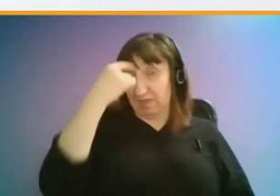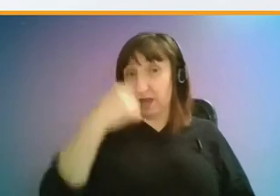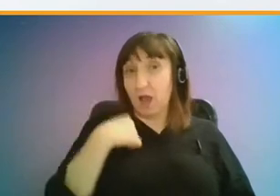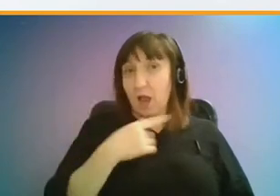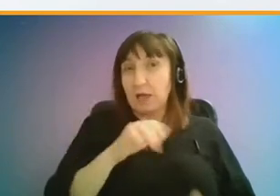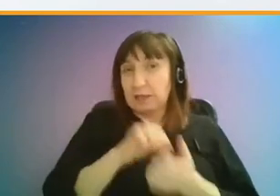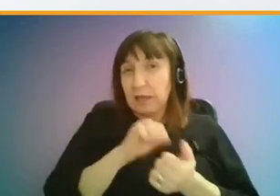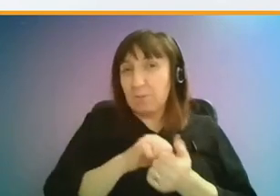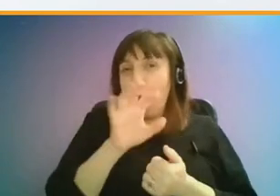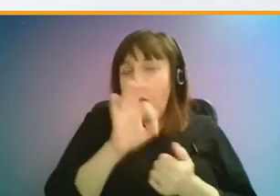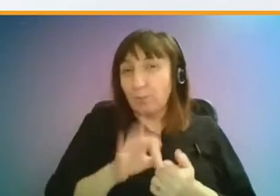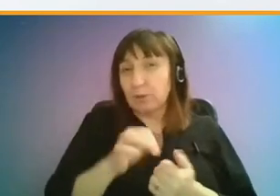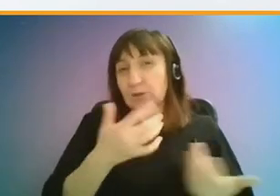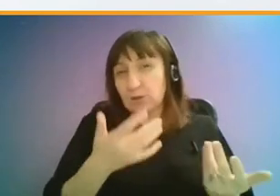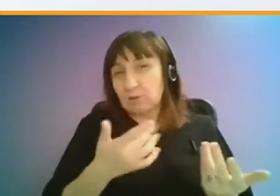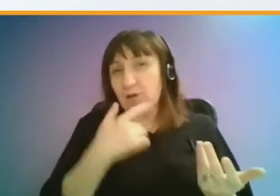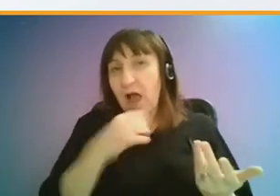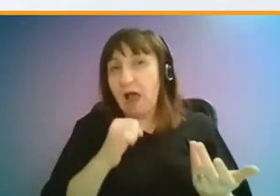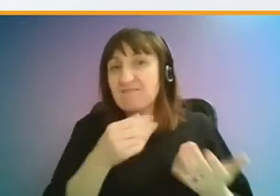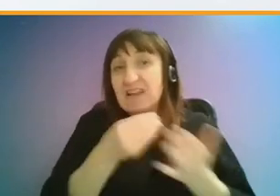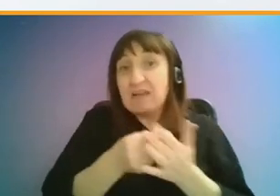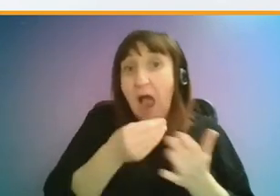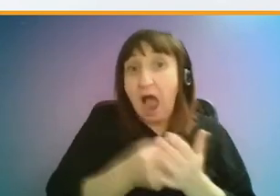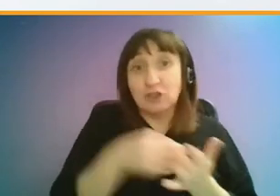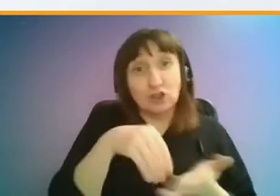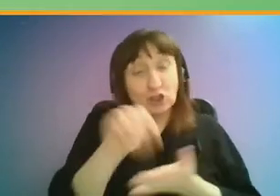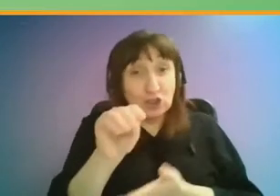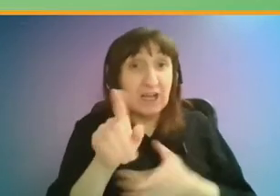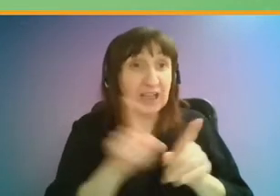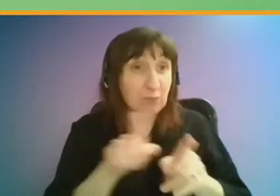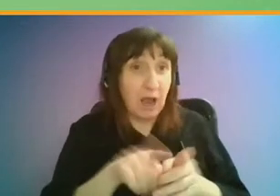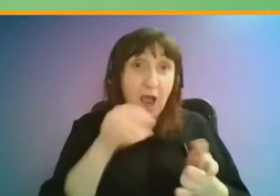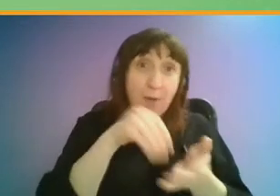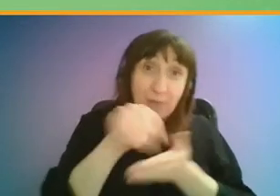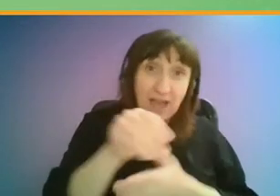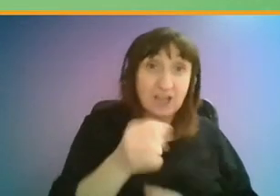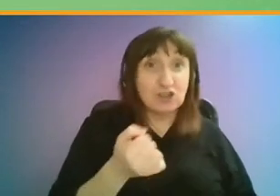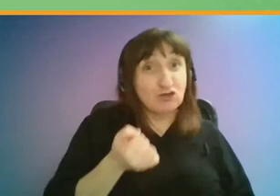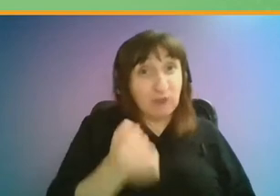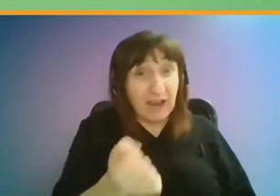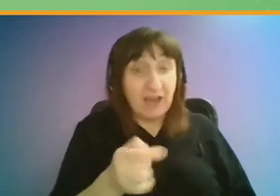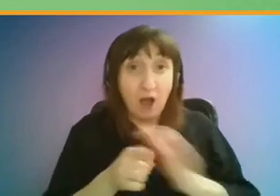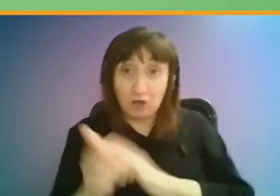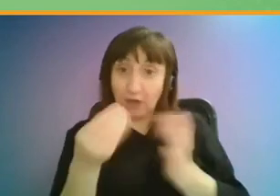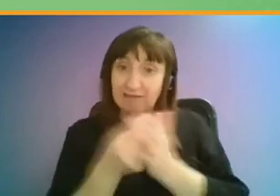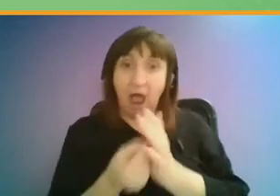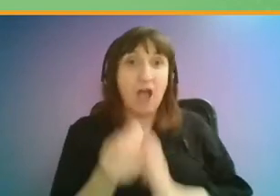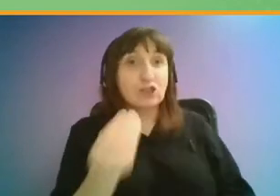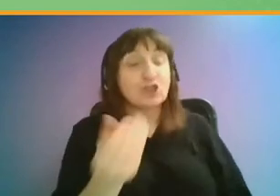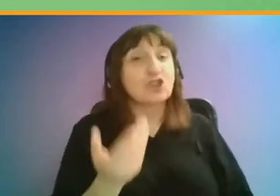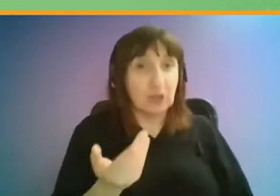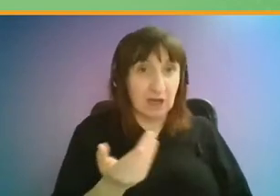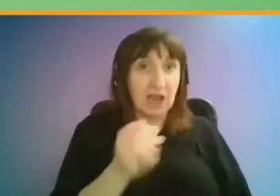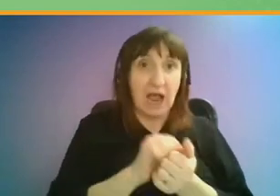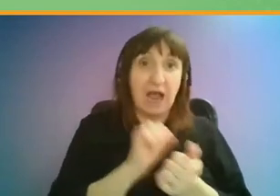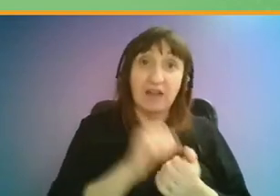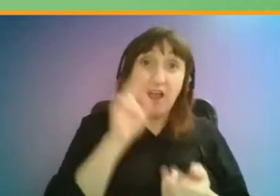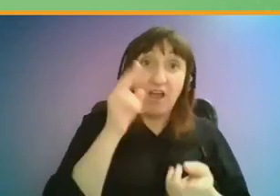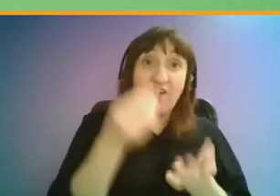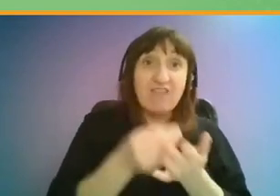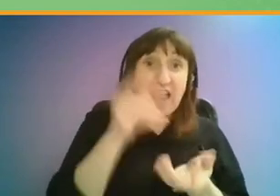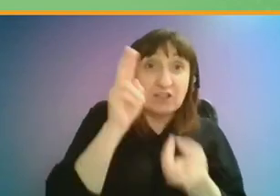retaining the option to use cash to pay on the train and underground and keeping fares affordable.